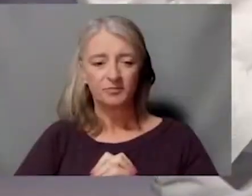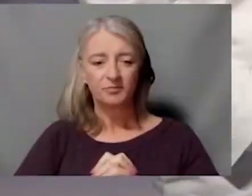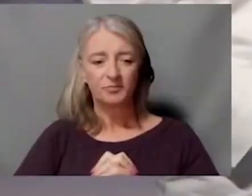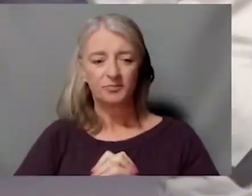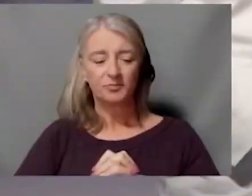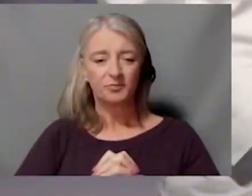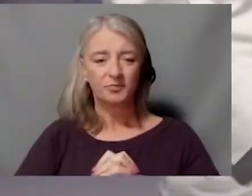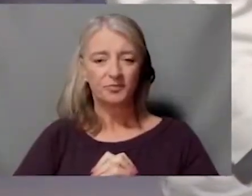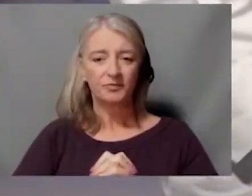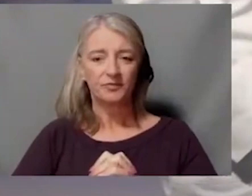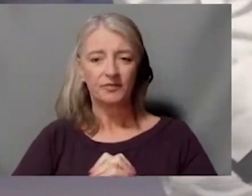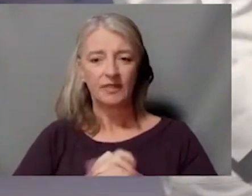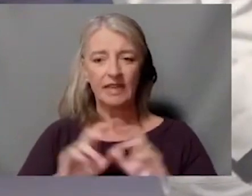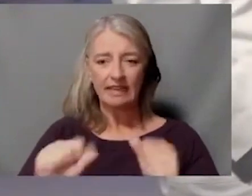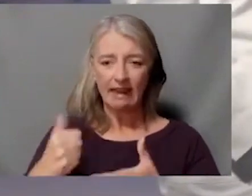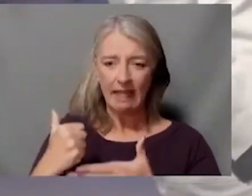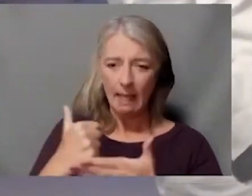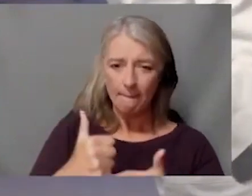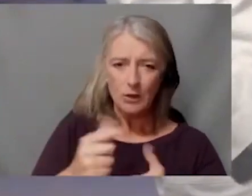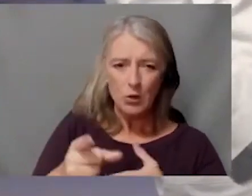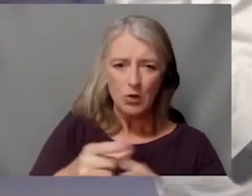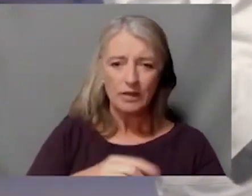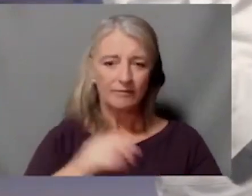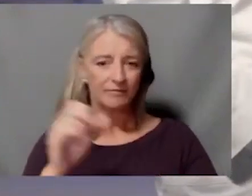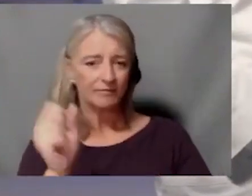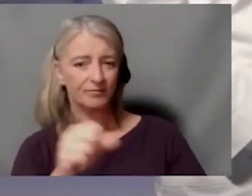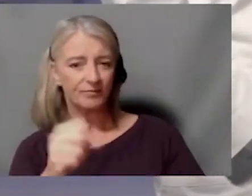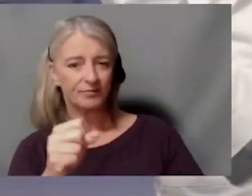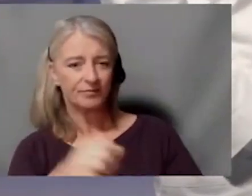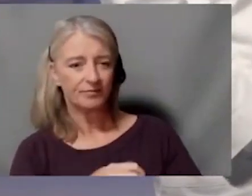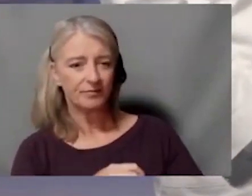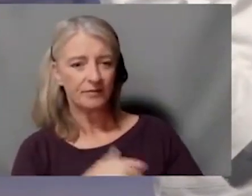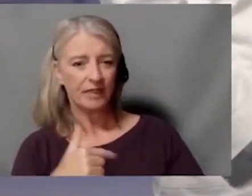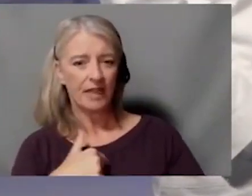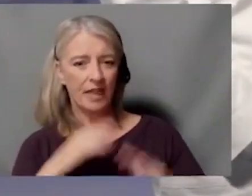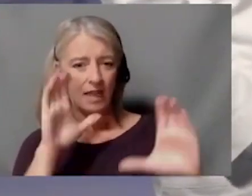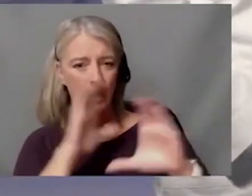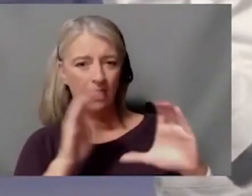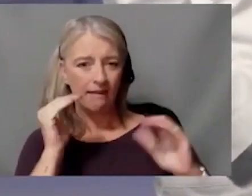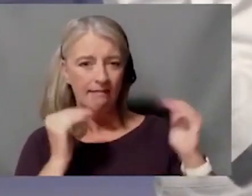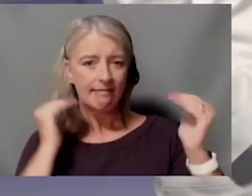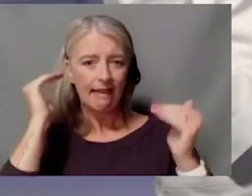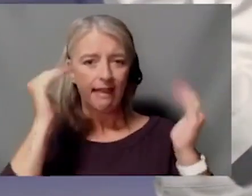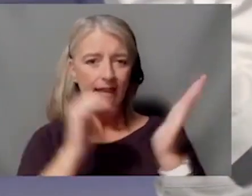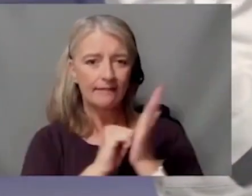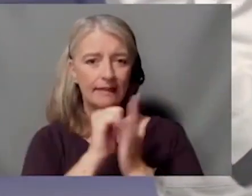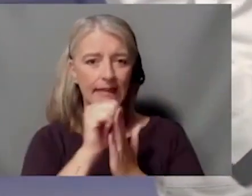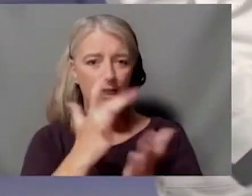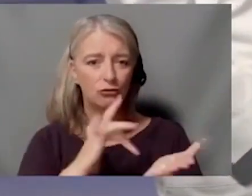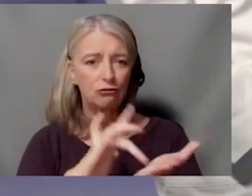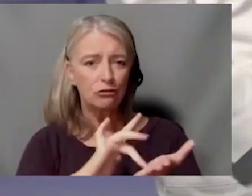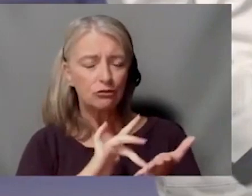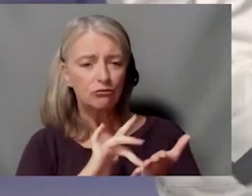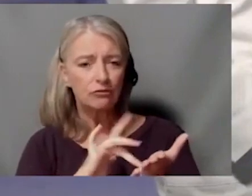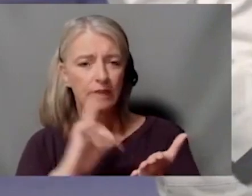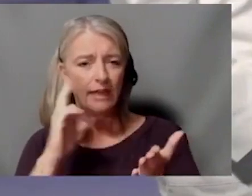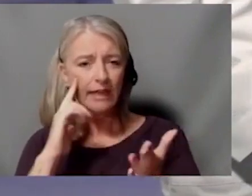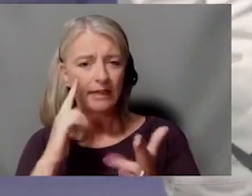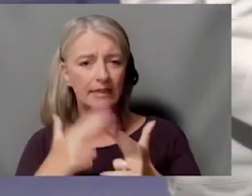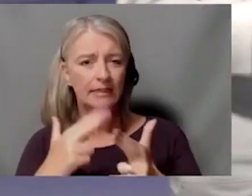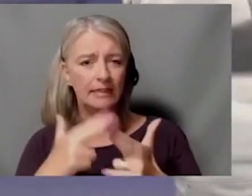Can I help you? yes. Uh, I'm looking for the head of the cancer center. Uh, I think his name is Dr. J.